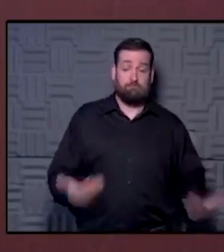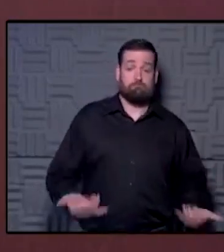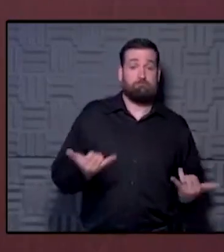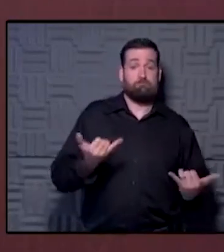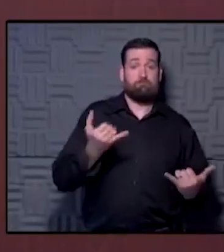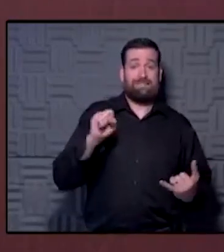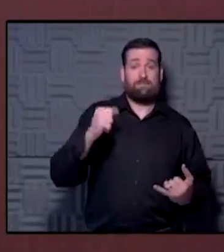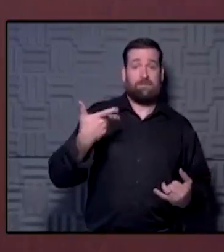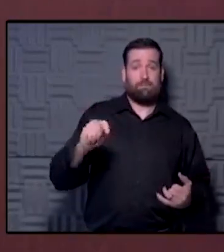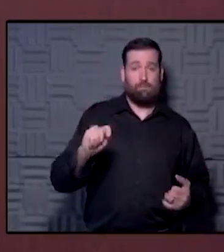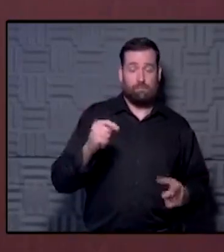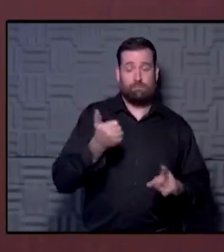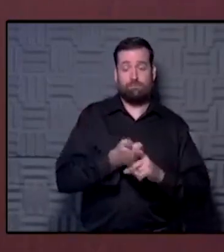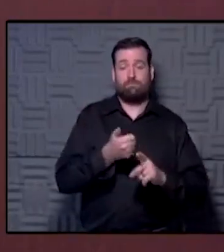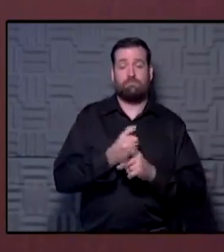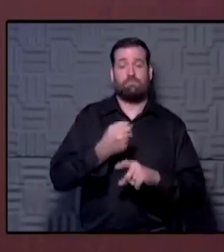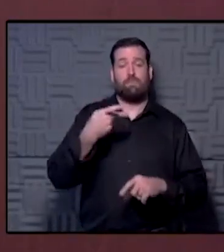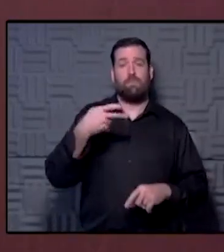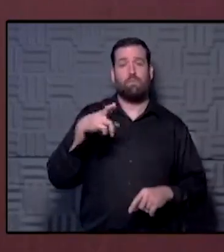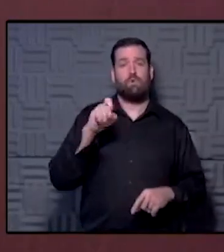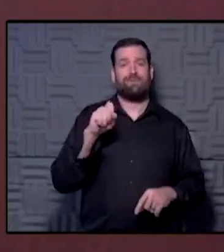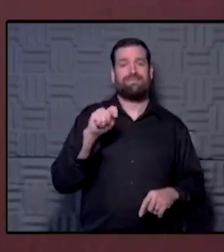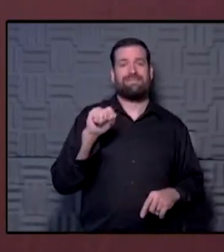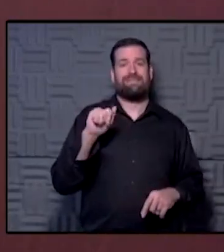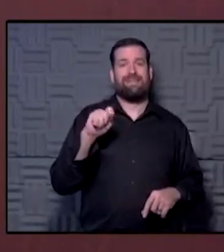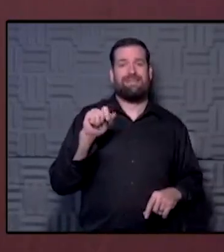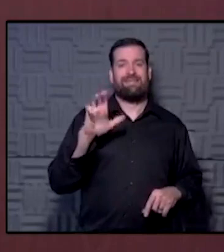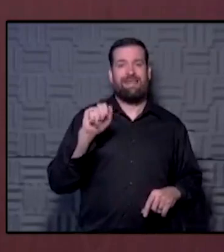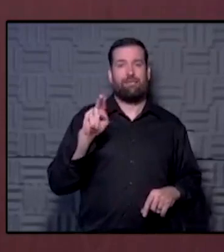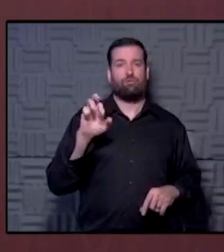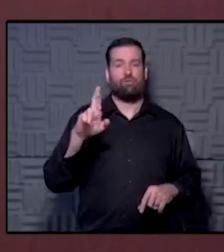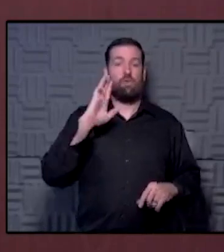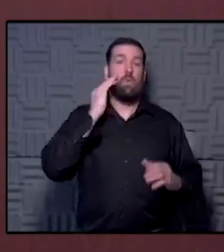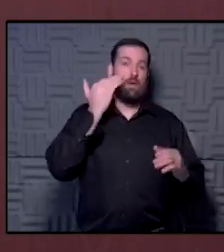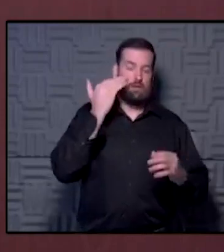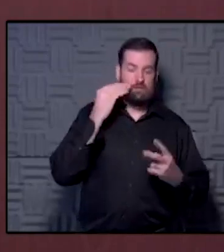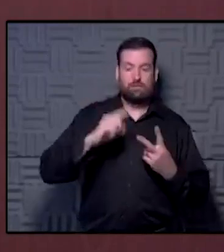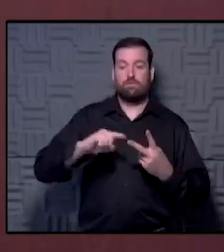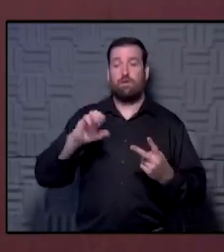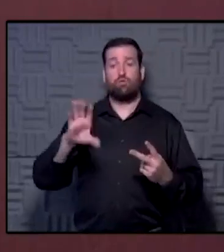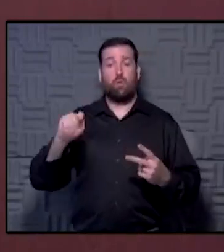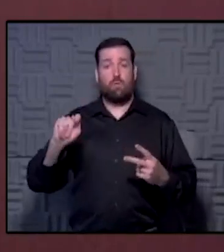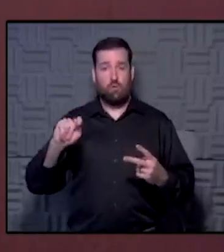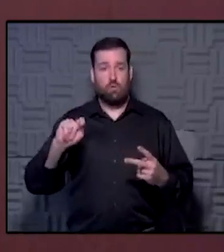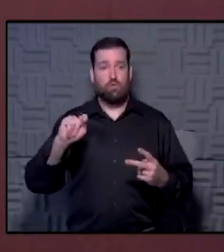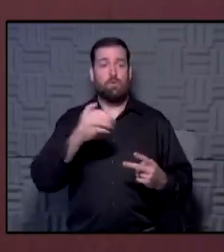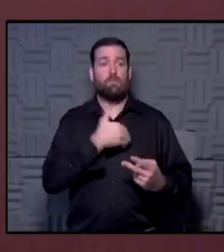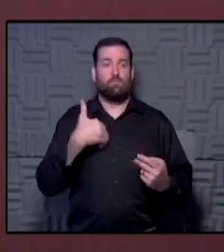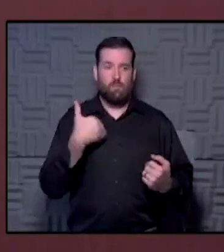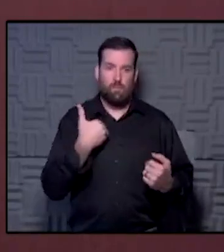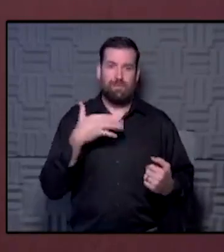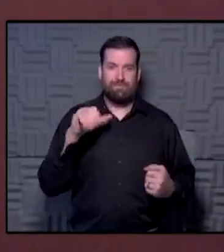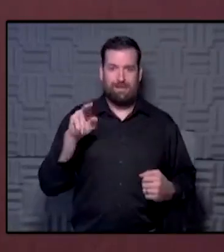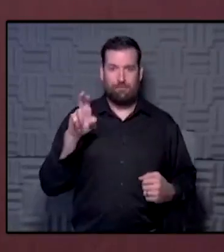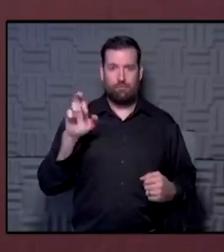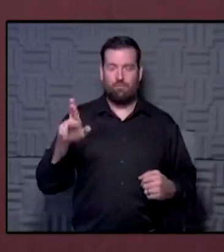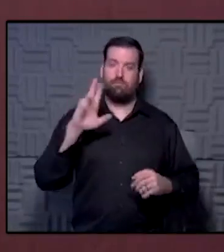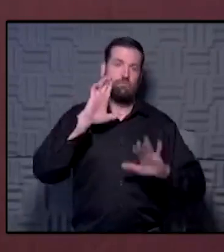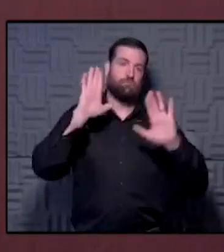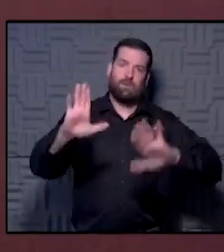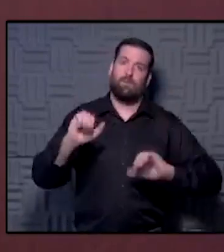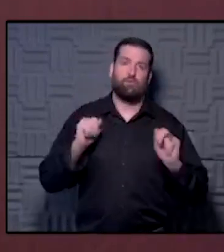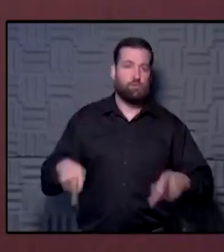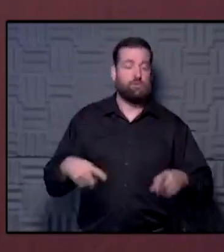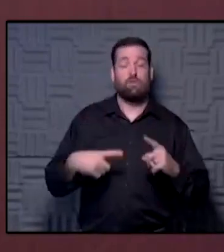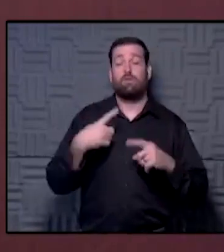and September is Prostate Cancer Awareness Month and October is Breast Cancer Month. And so, I think this is really a great opportunity. But I